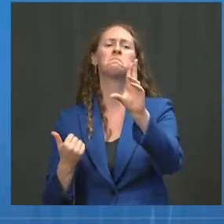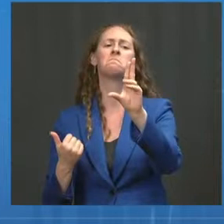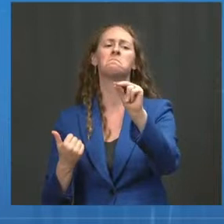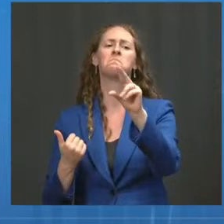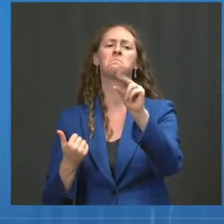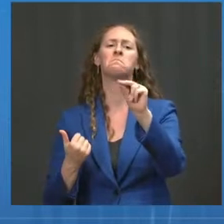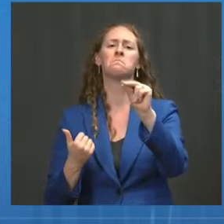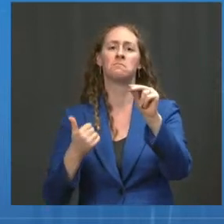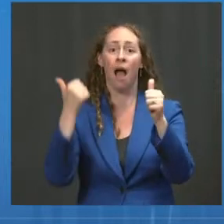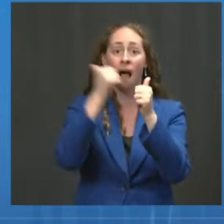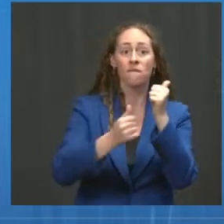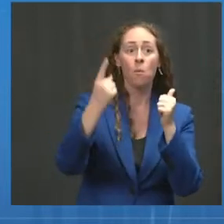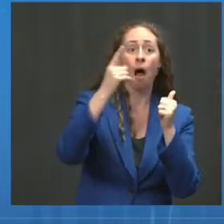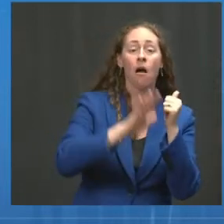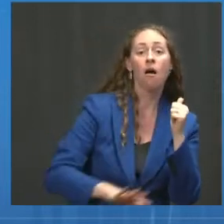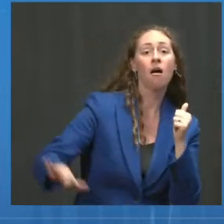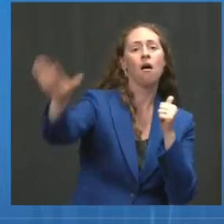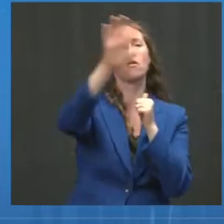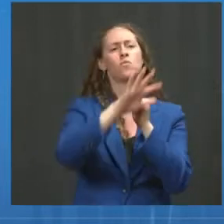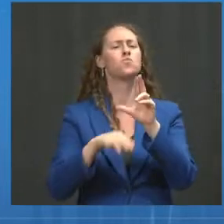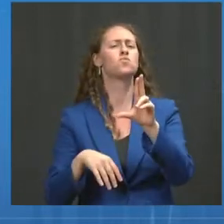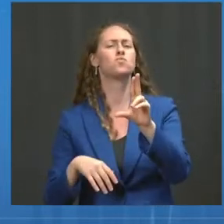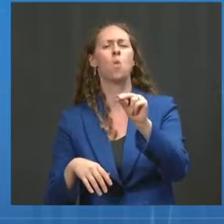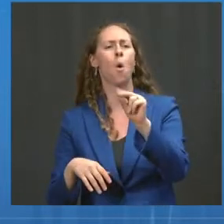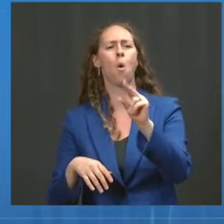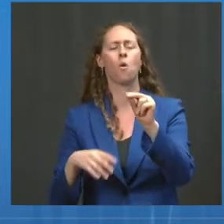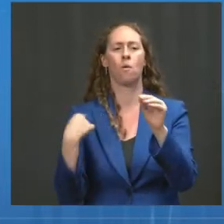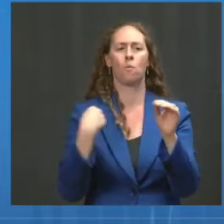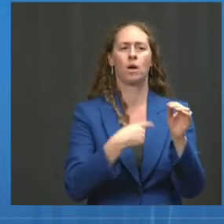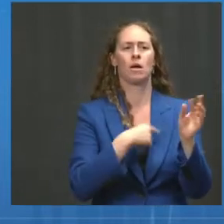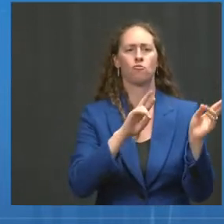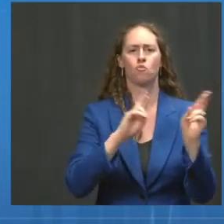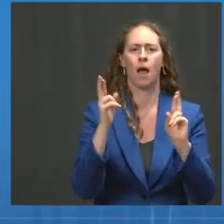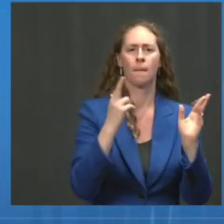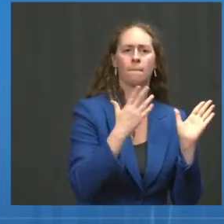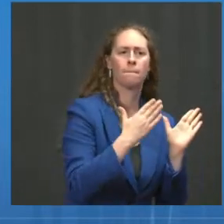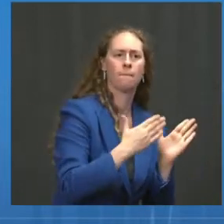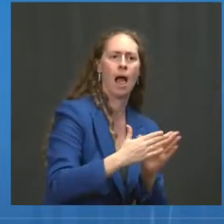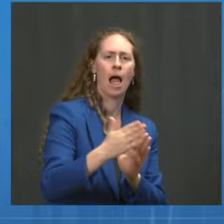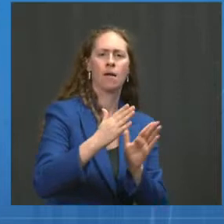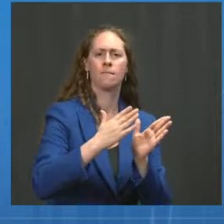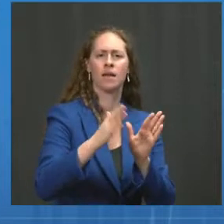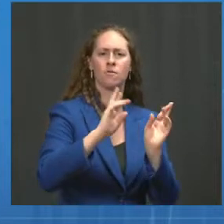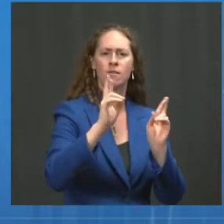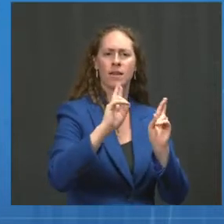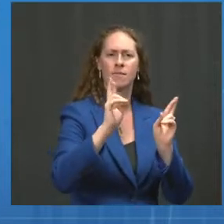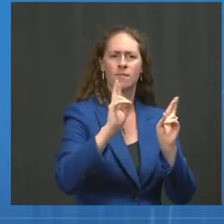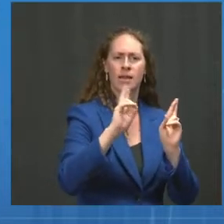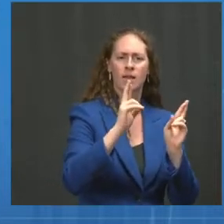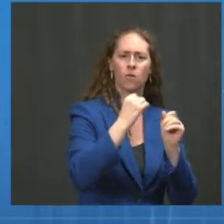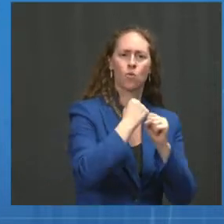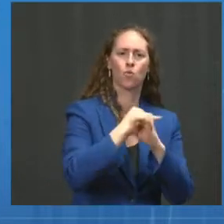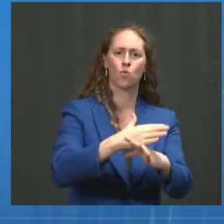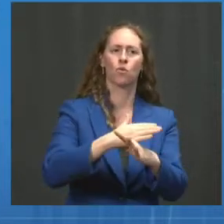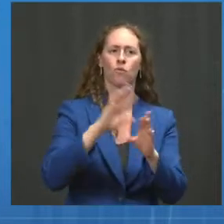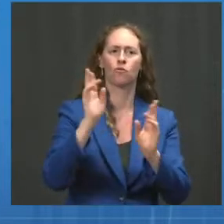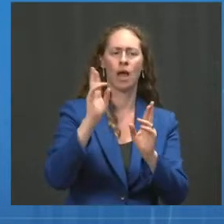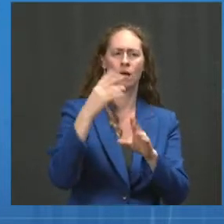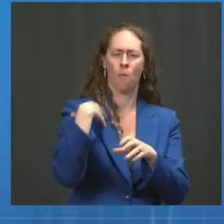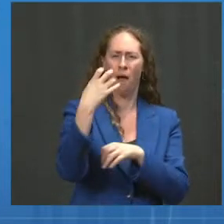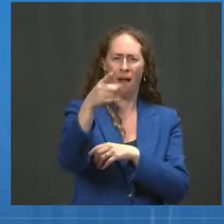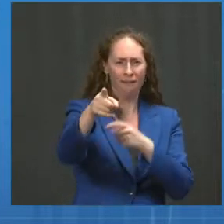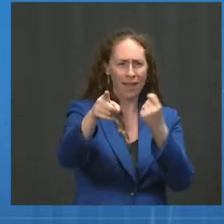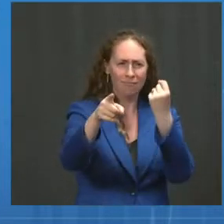We are announcing a plan for the future. And that's extremely important. We want people to understand that this is a plan